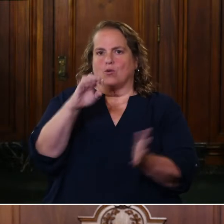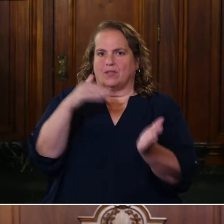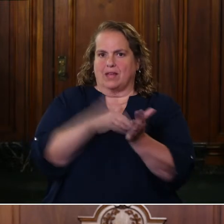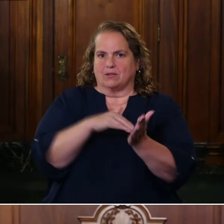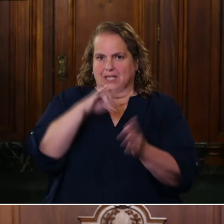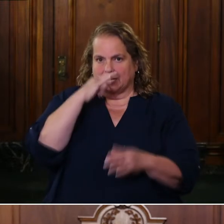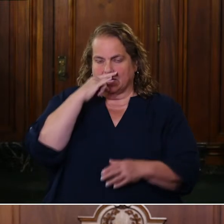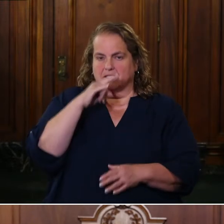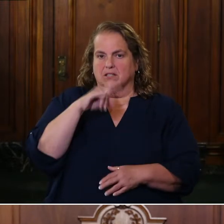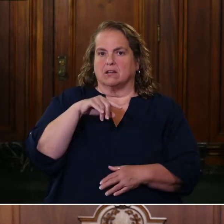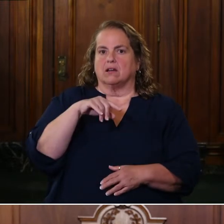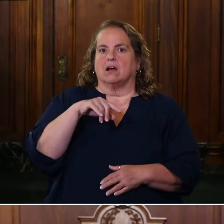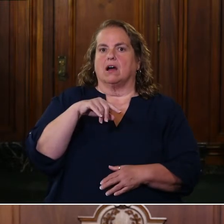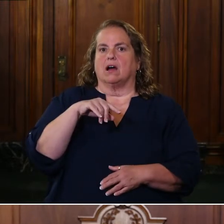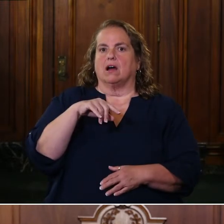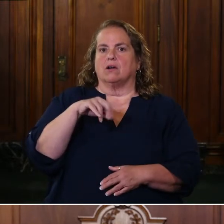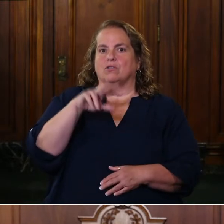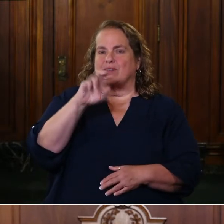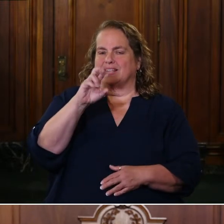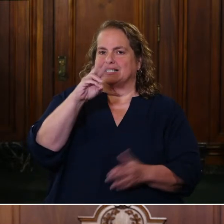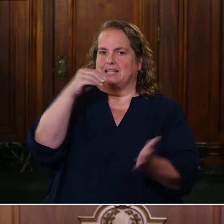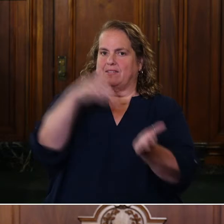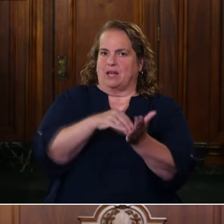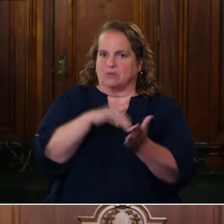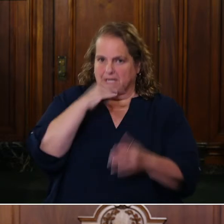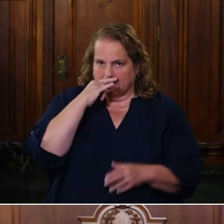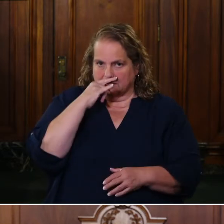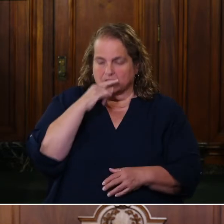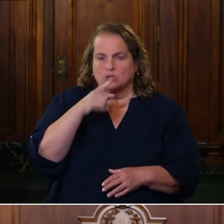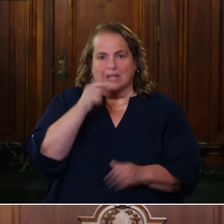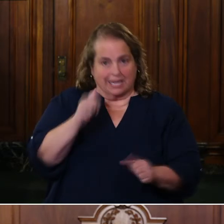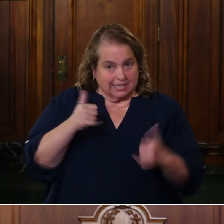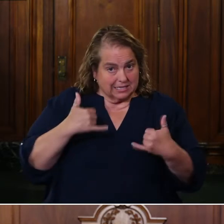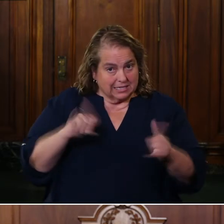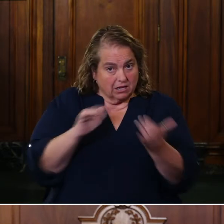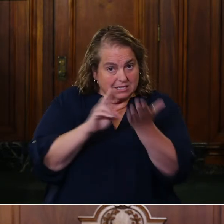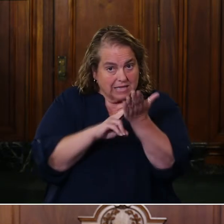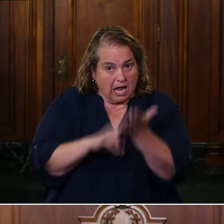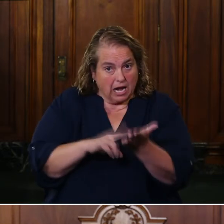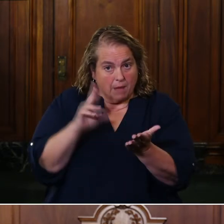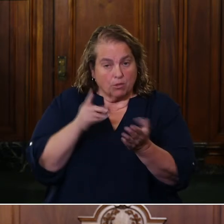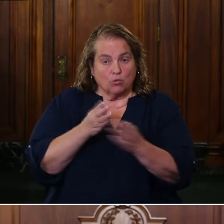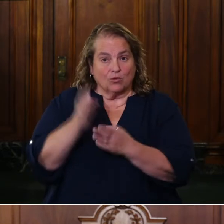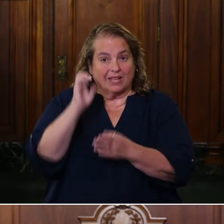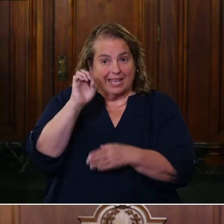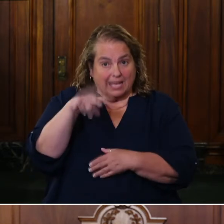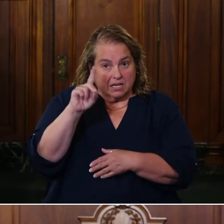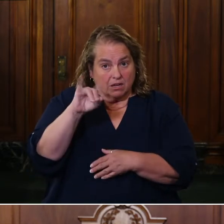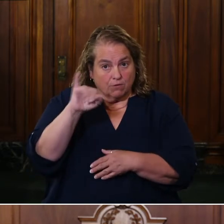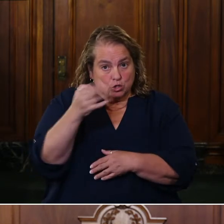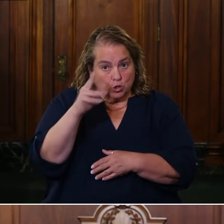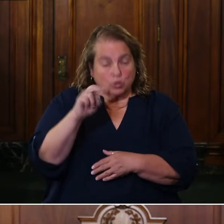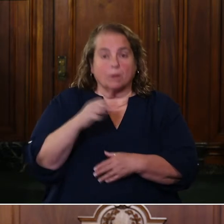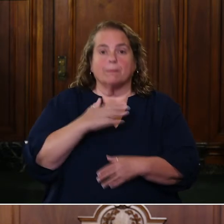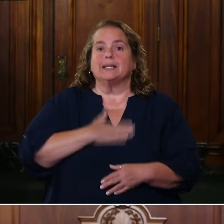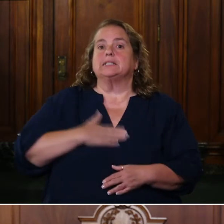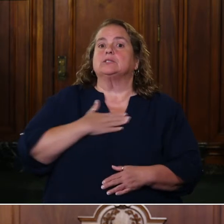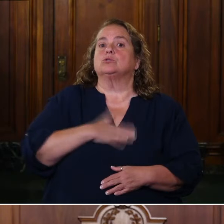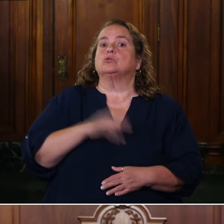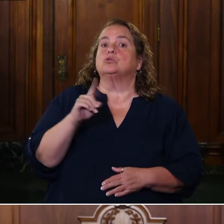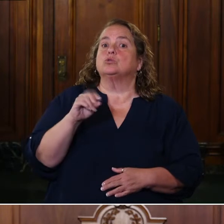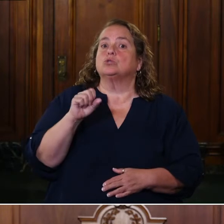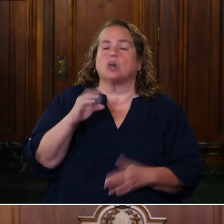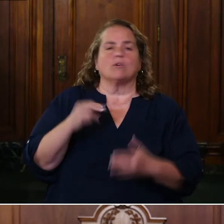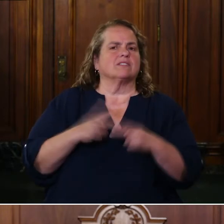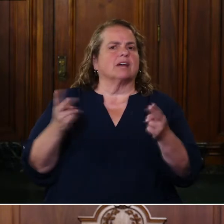,000 kids. You can still sign up. You can sign up. through the end of June. Please do so. It is fairly easy.